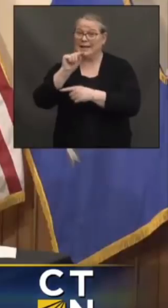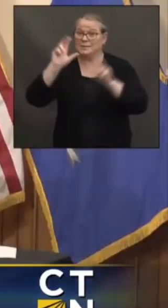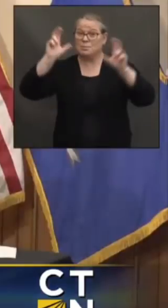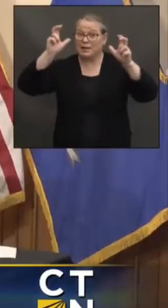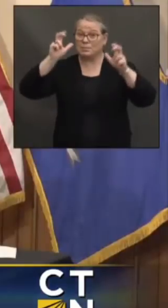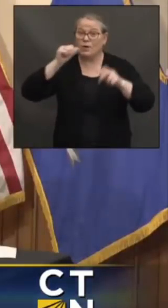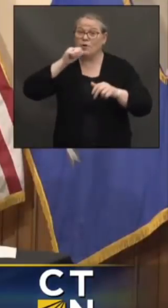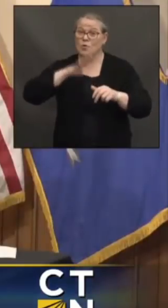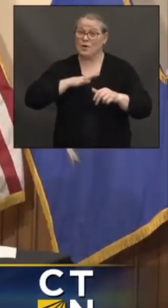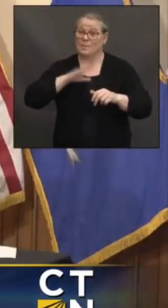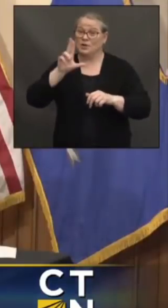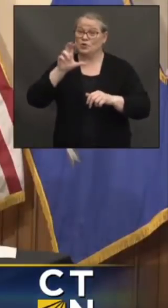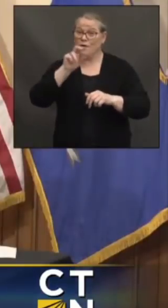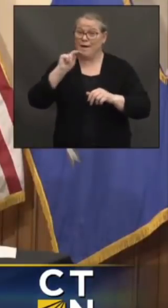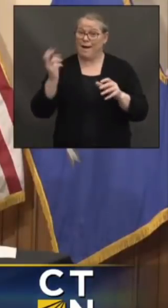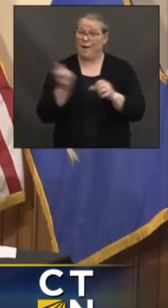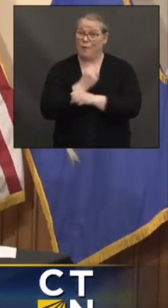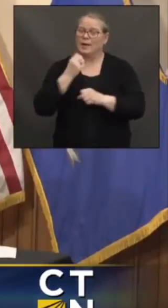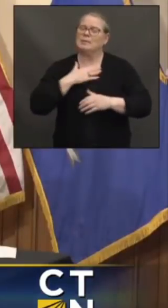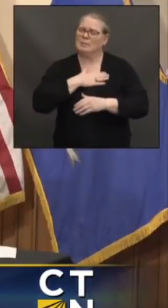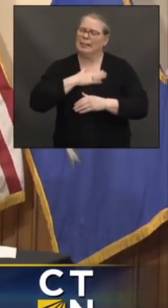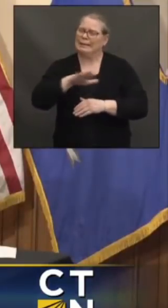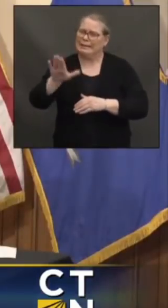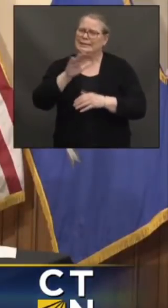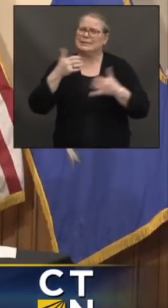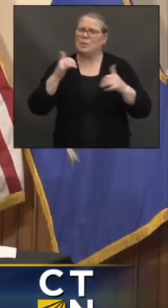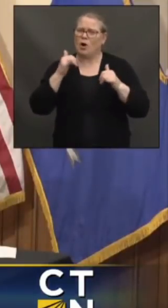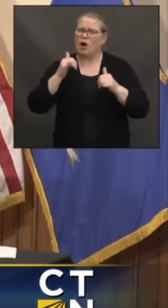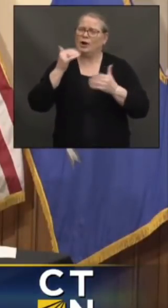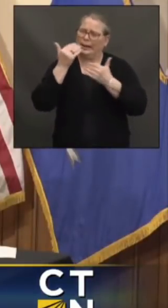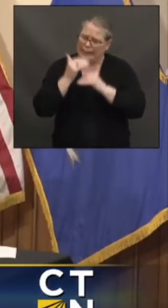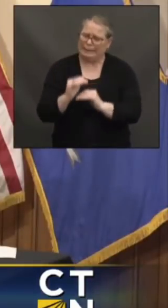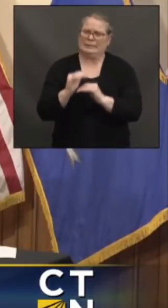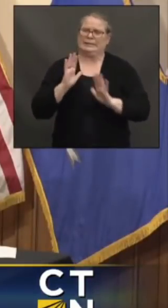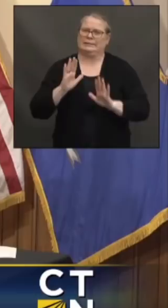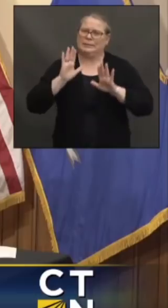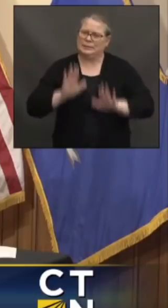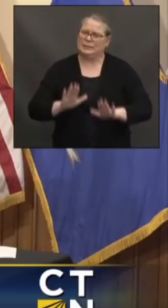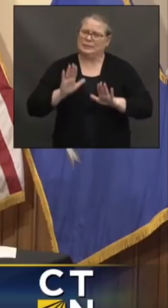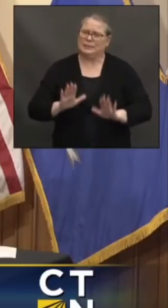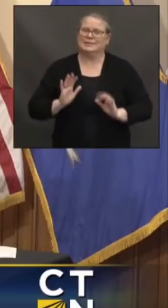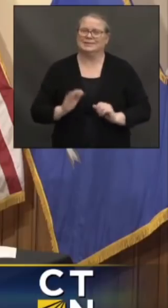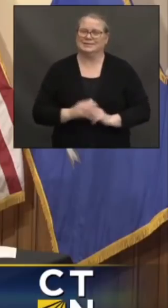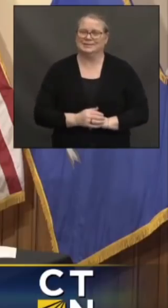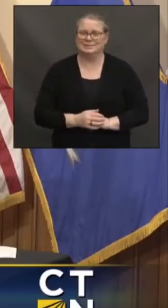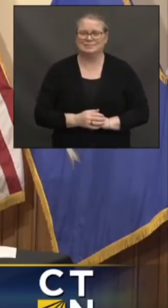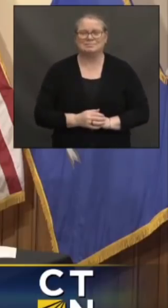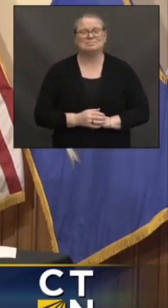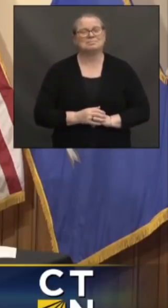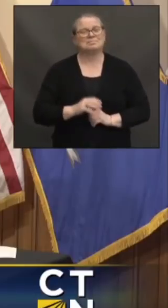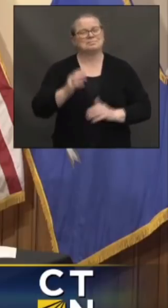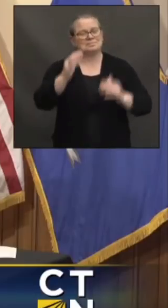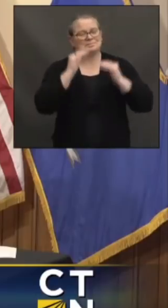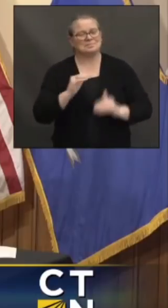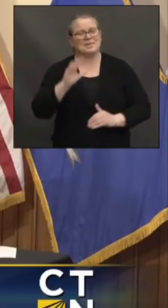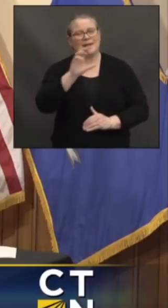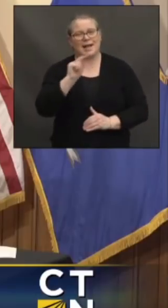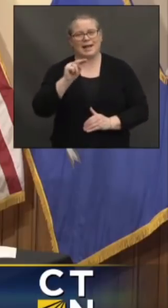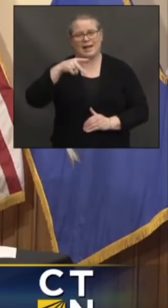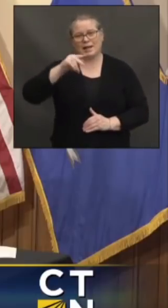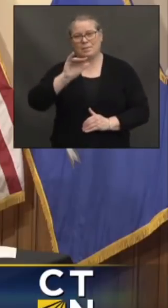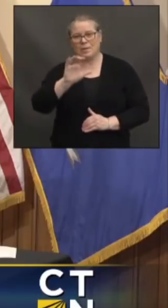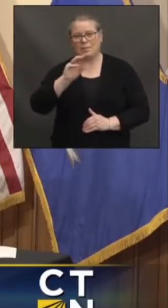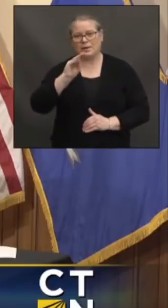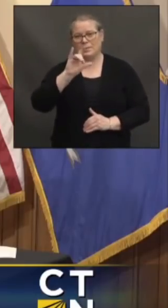All right. Thank you. I'll appreciate it. Connecticut Public Media. Good afternoon. This might be a question